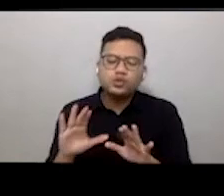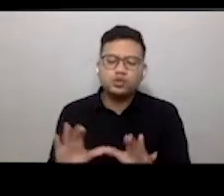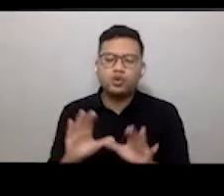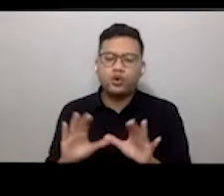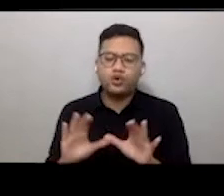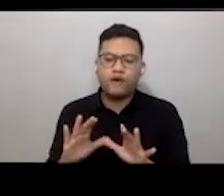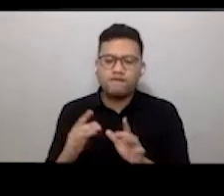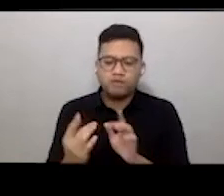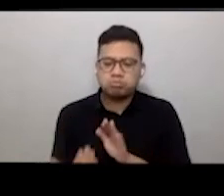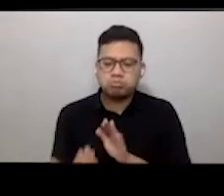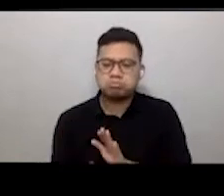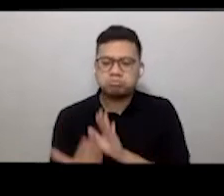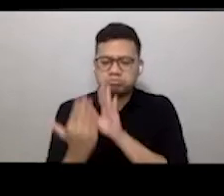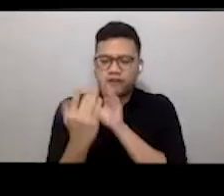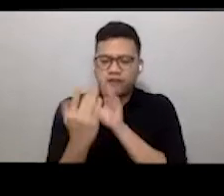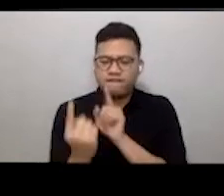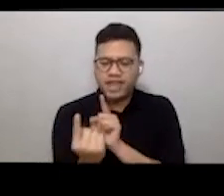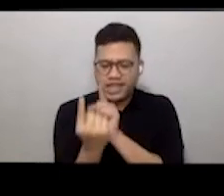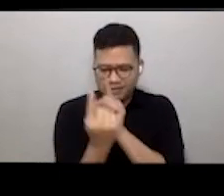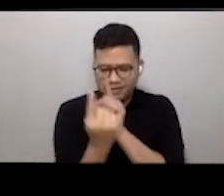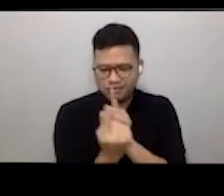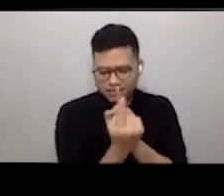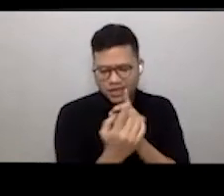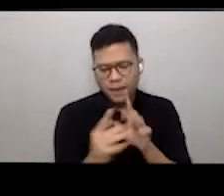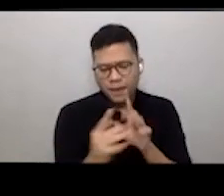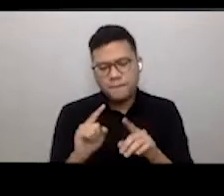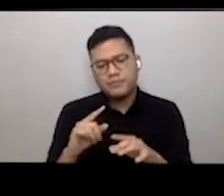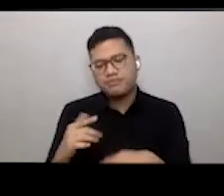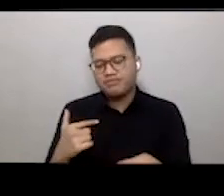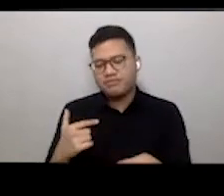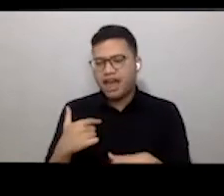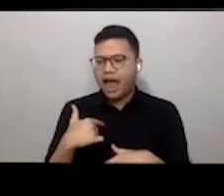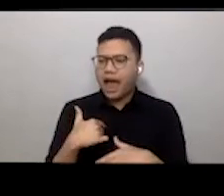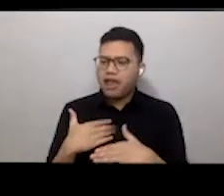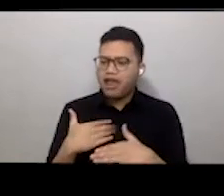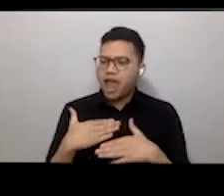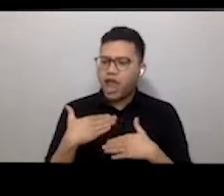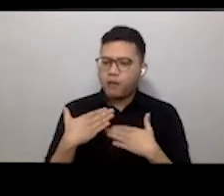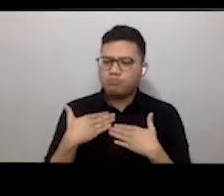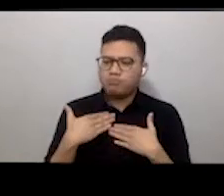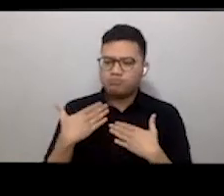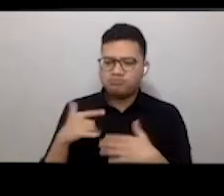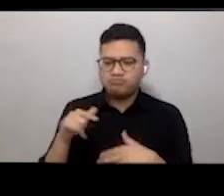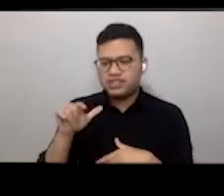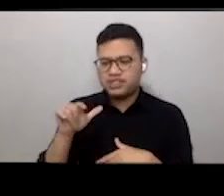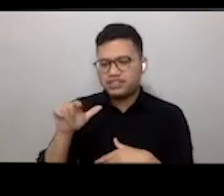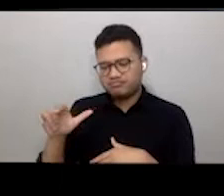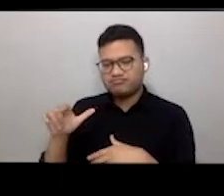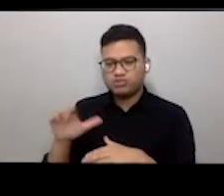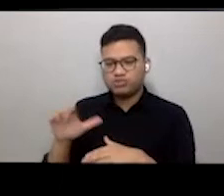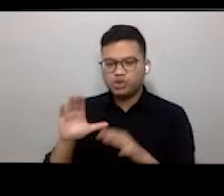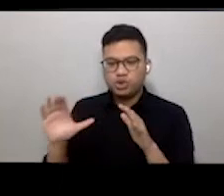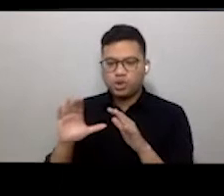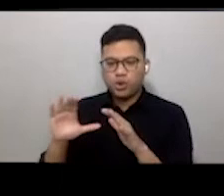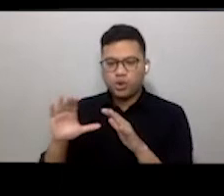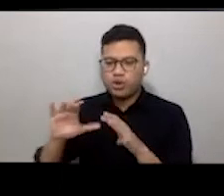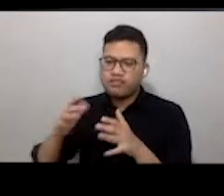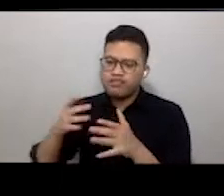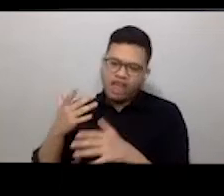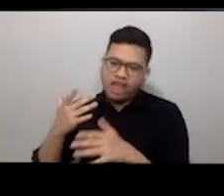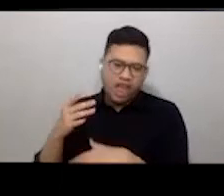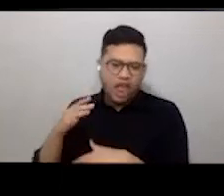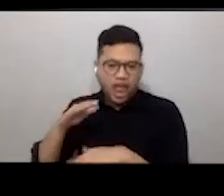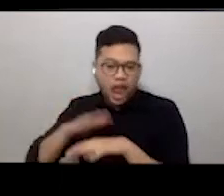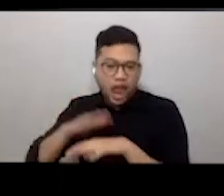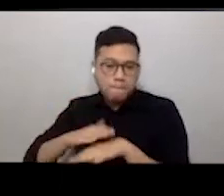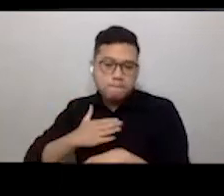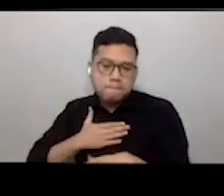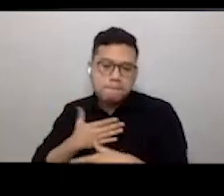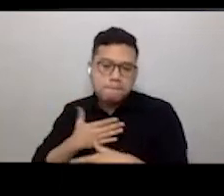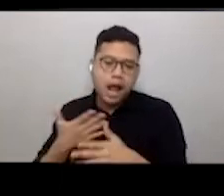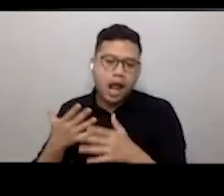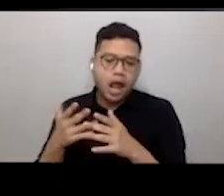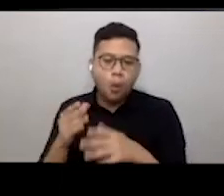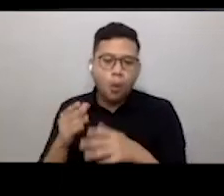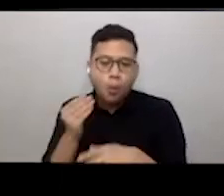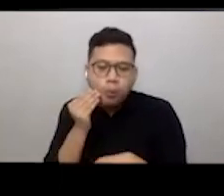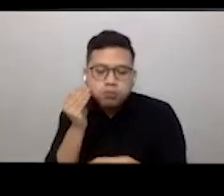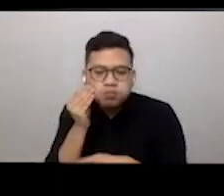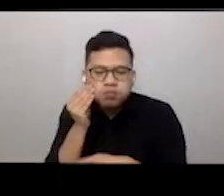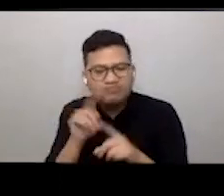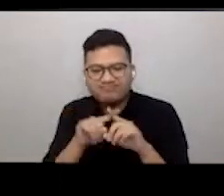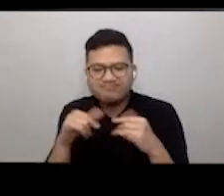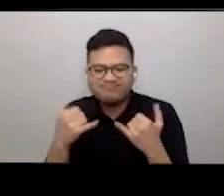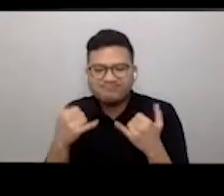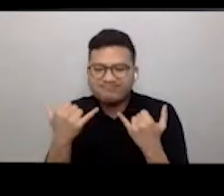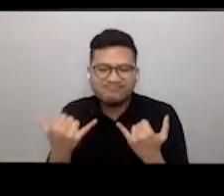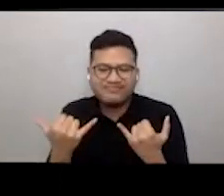to host this at my wonderful residence, Eden Hall, or in another partner organisation. But